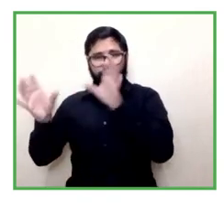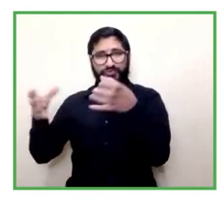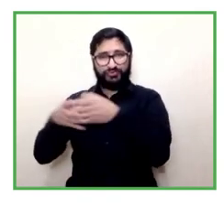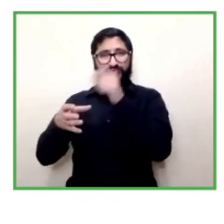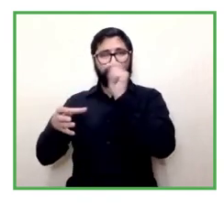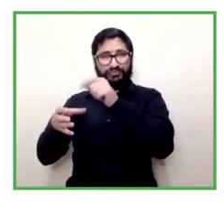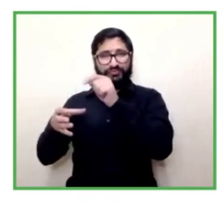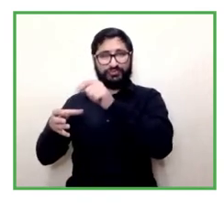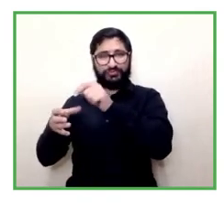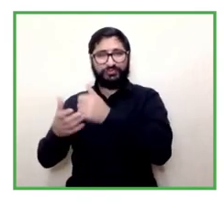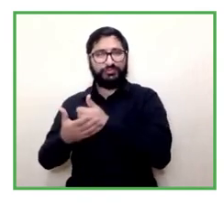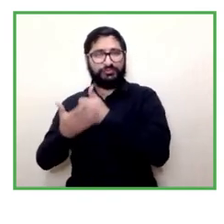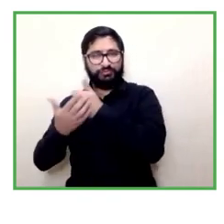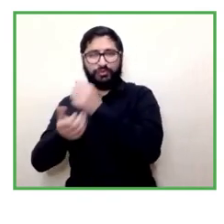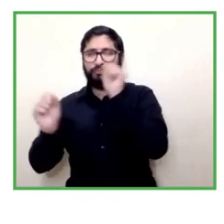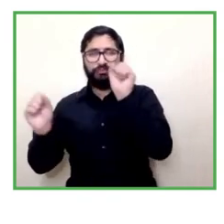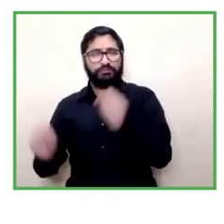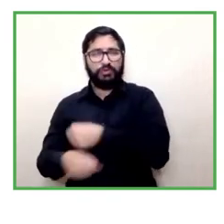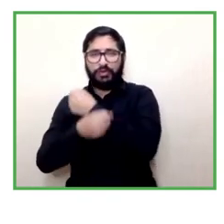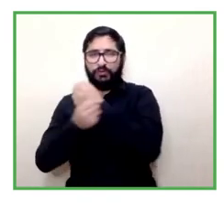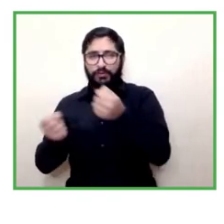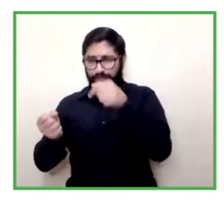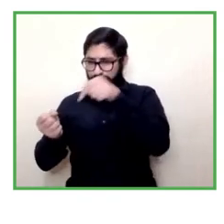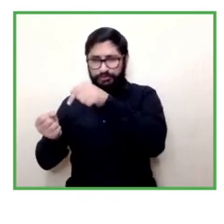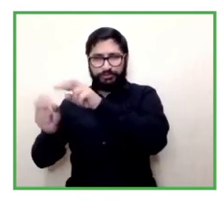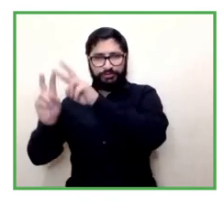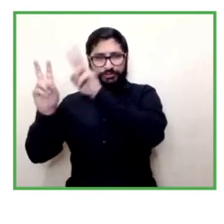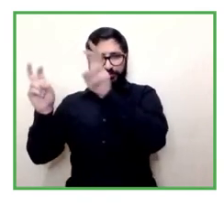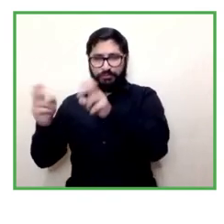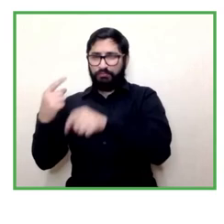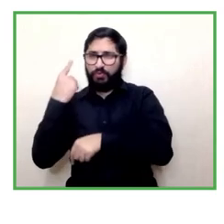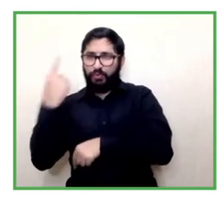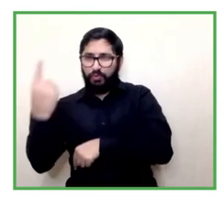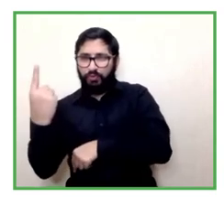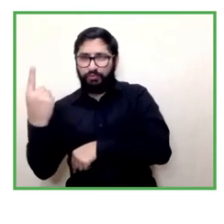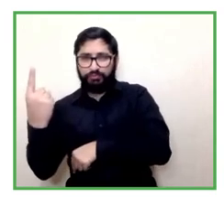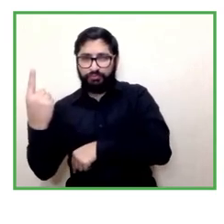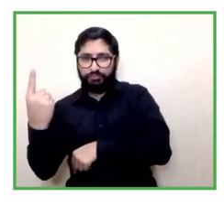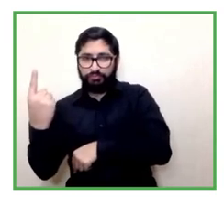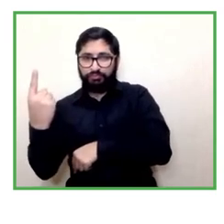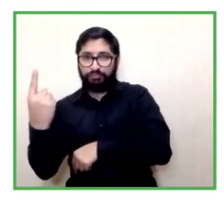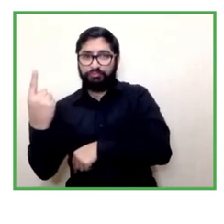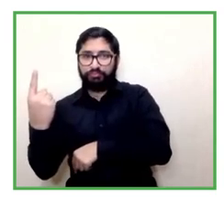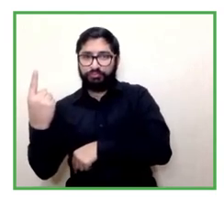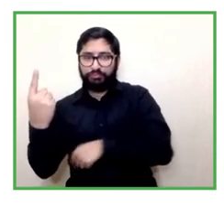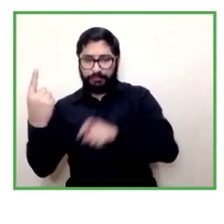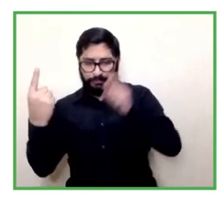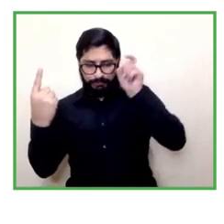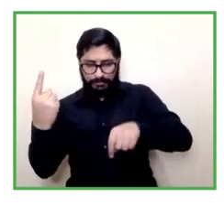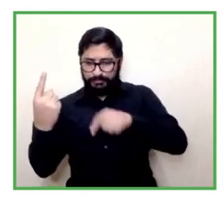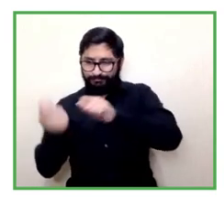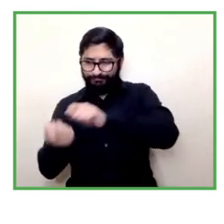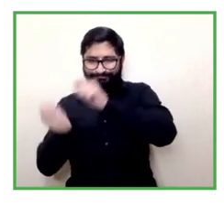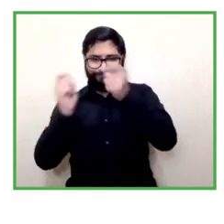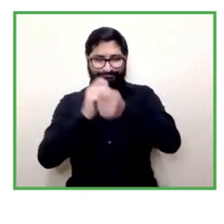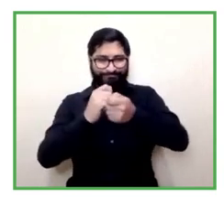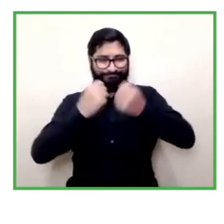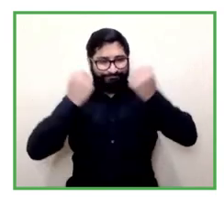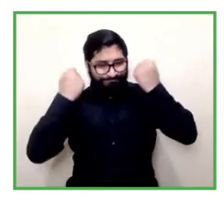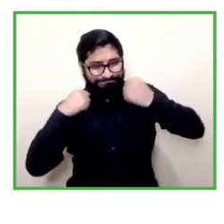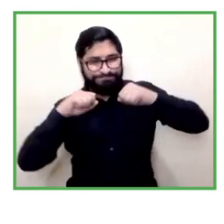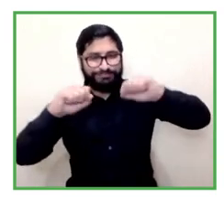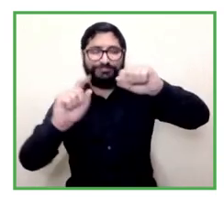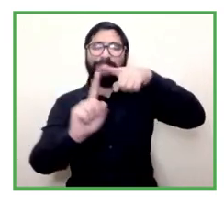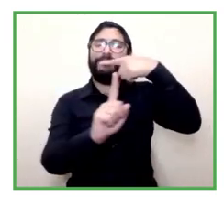organization cannot continue just being a good practice or a model of good